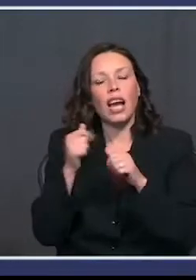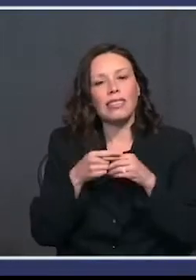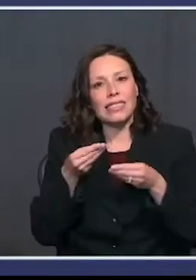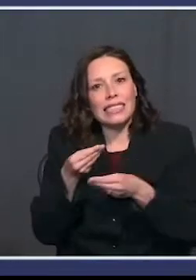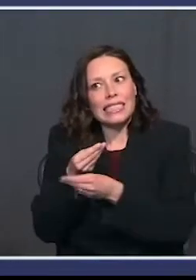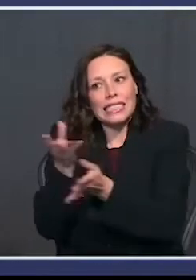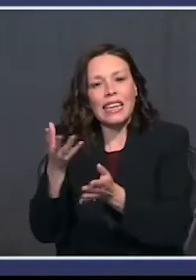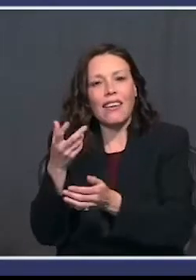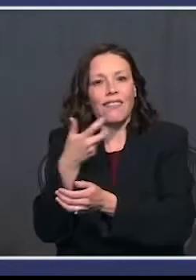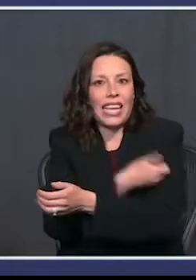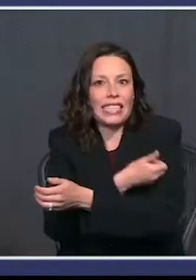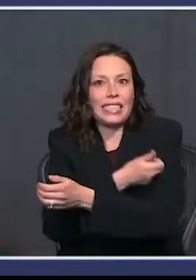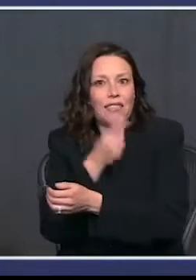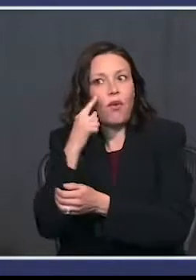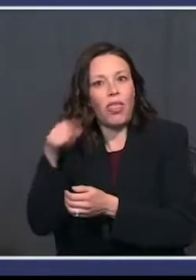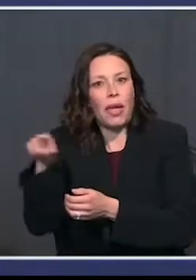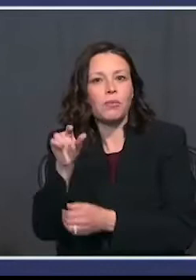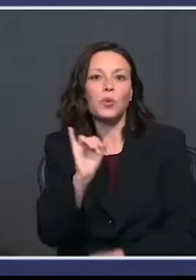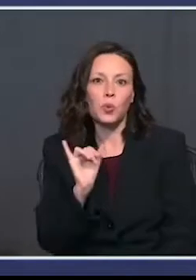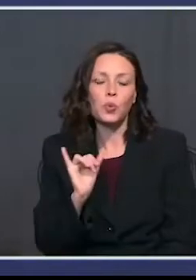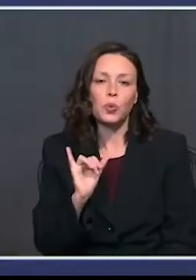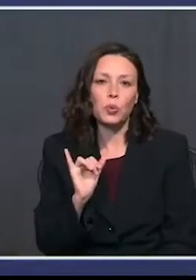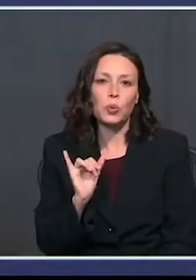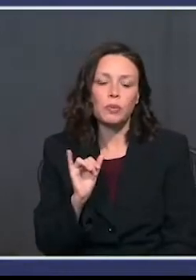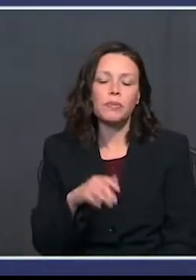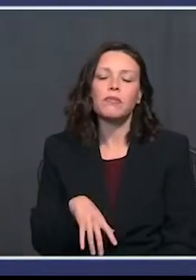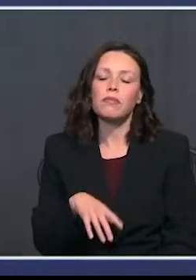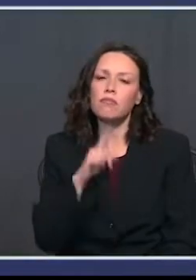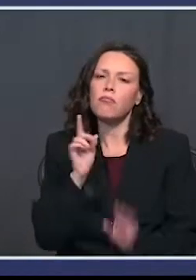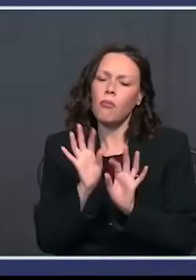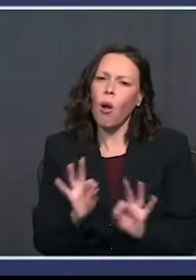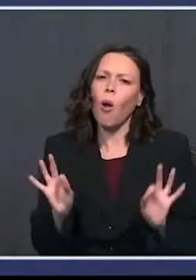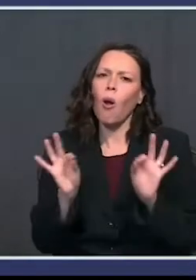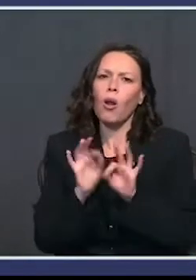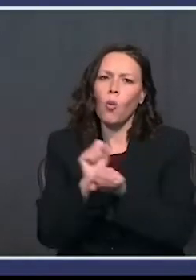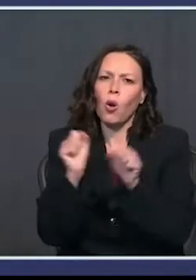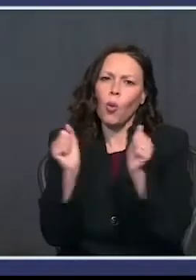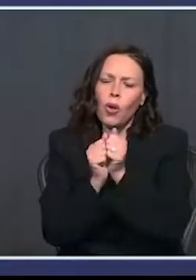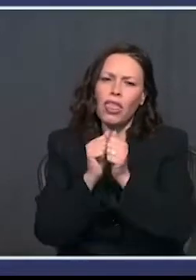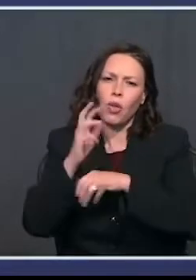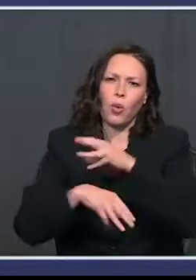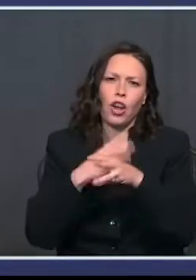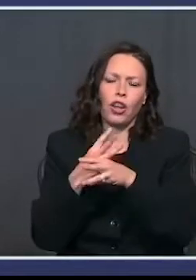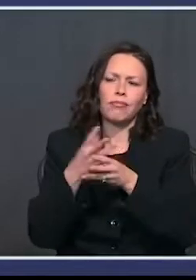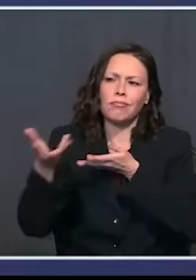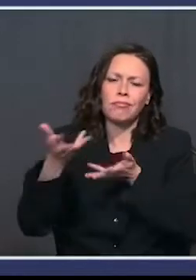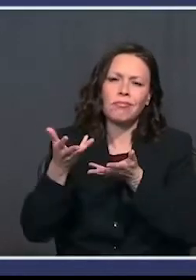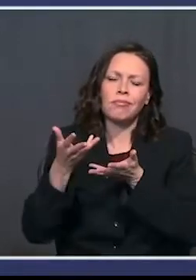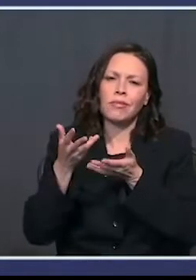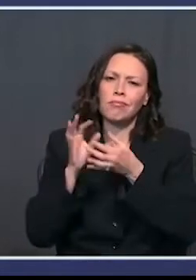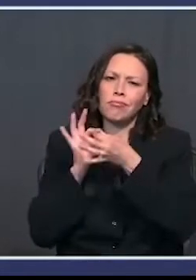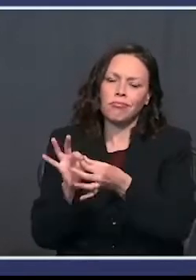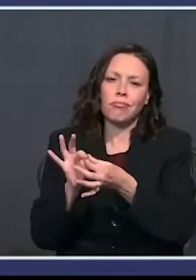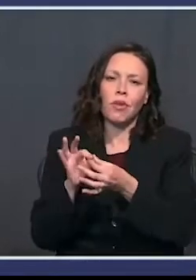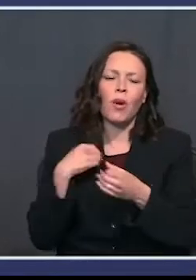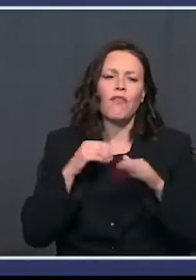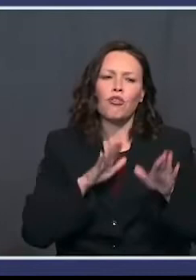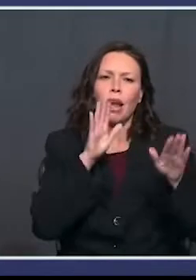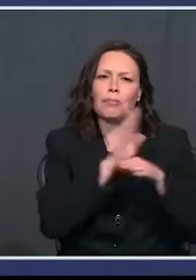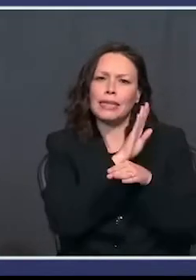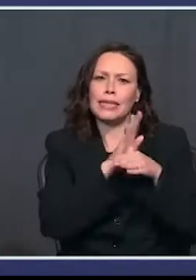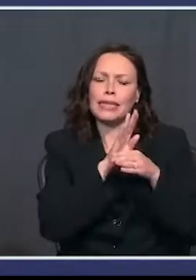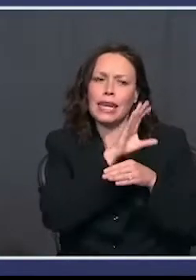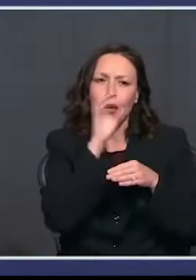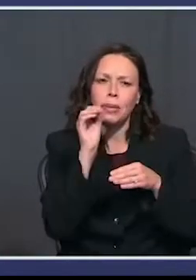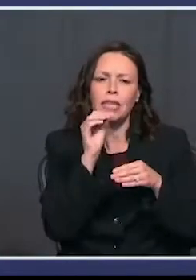vaccines out to other nations. And that's very important. We work with the world. We're working with the world. We have great companies and we're working